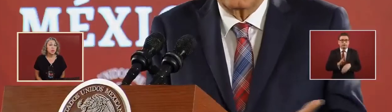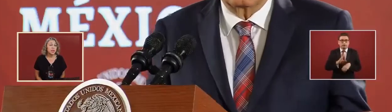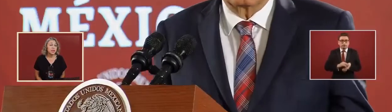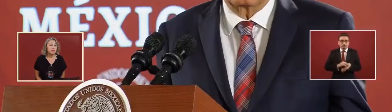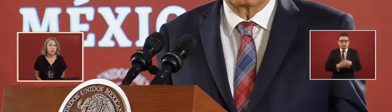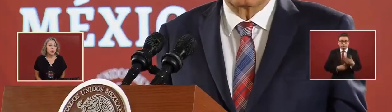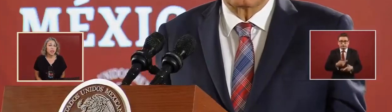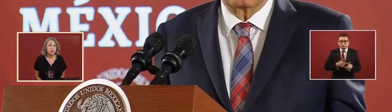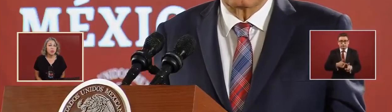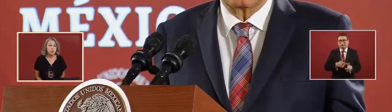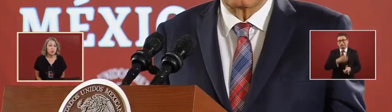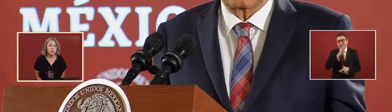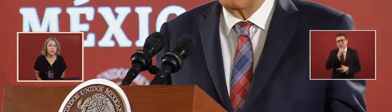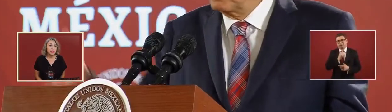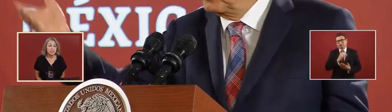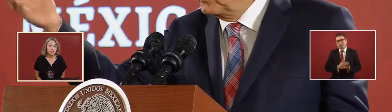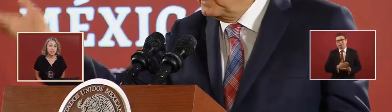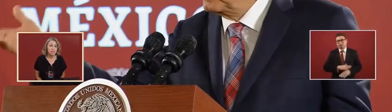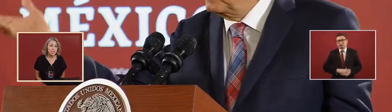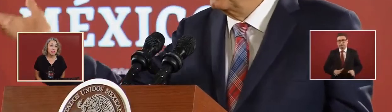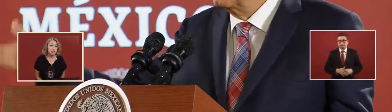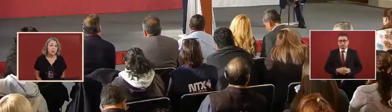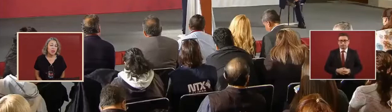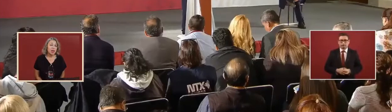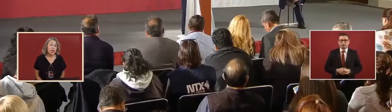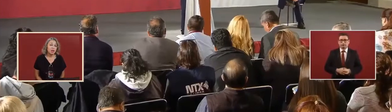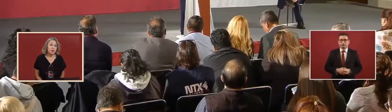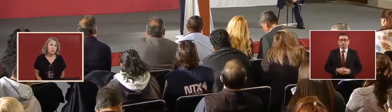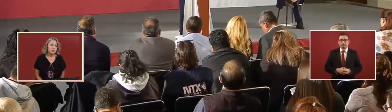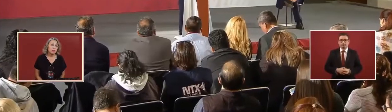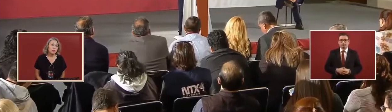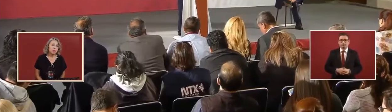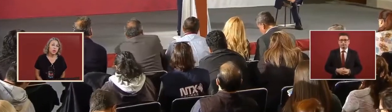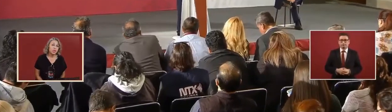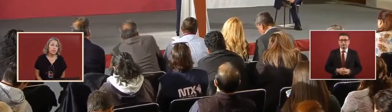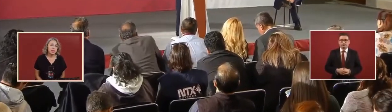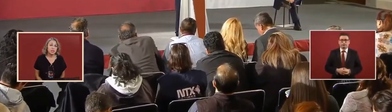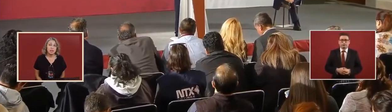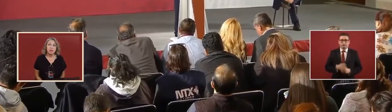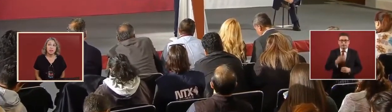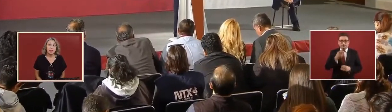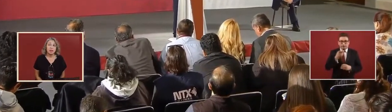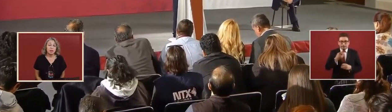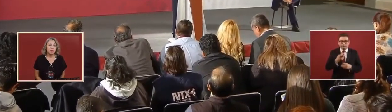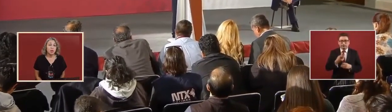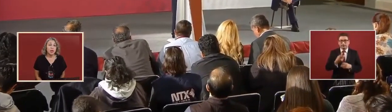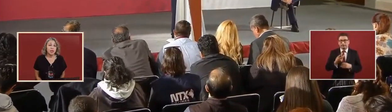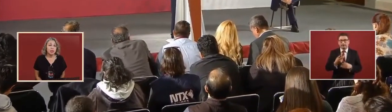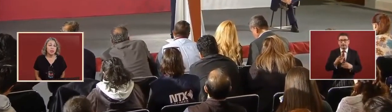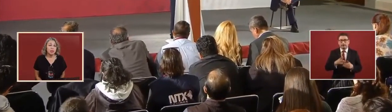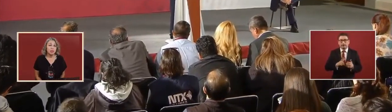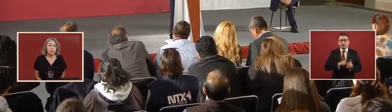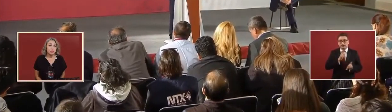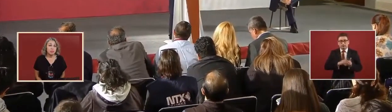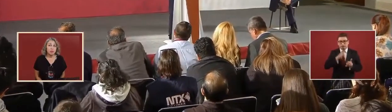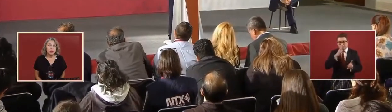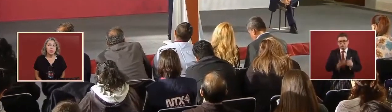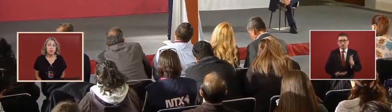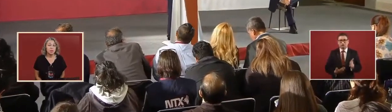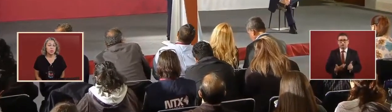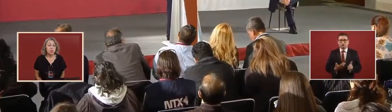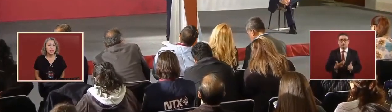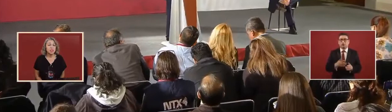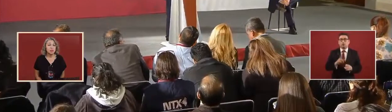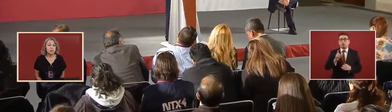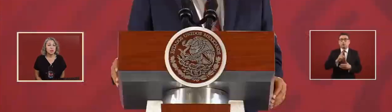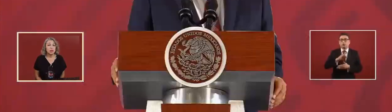to continue? How can we put wine, because we need to make